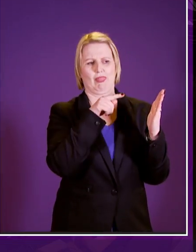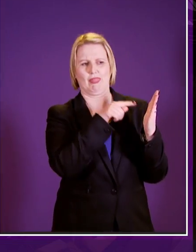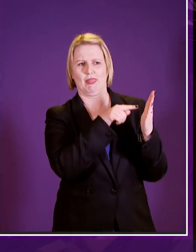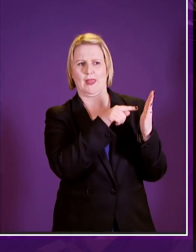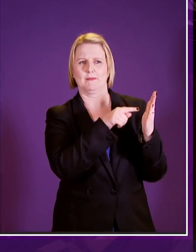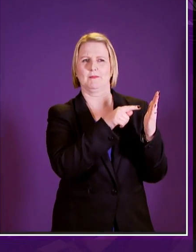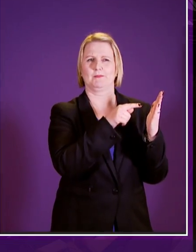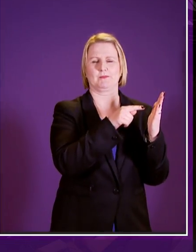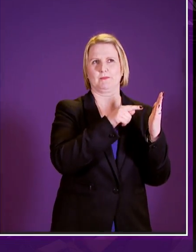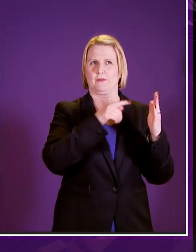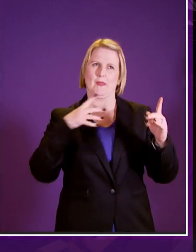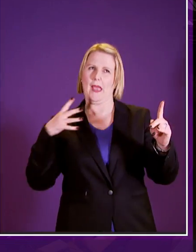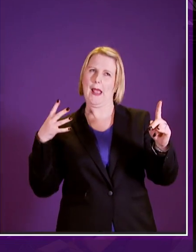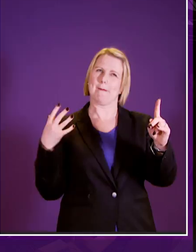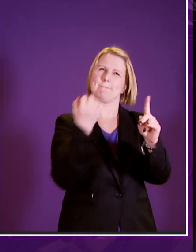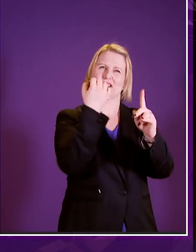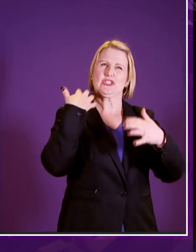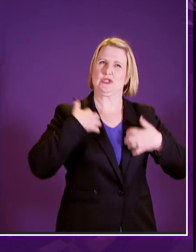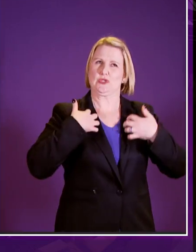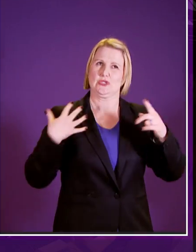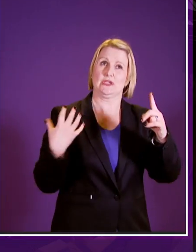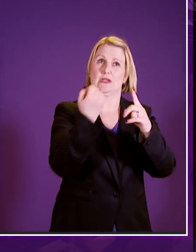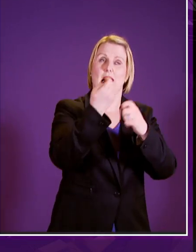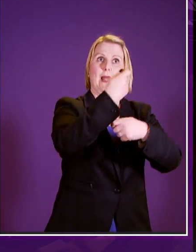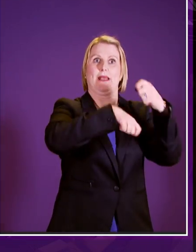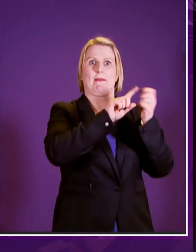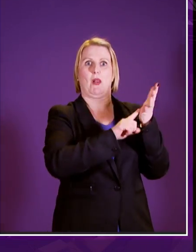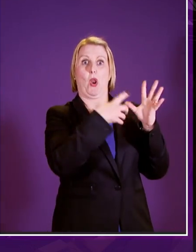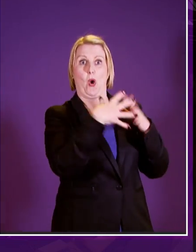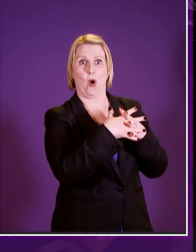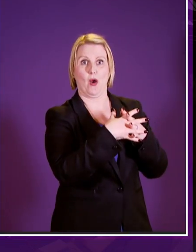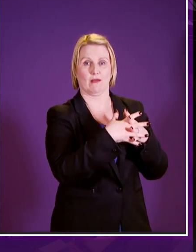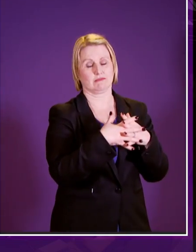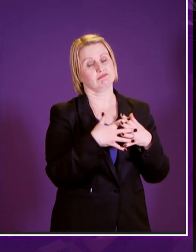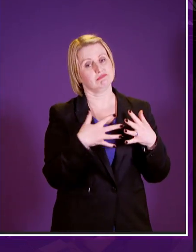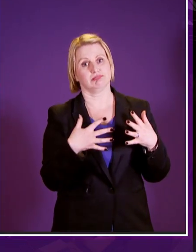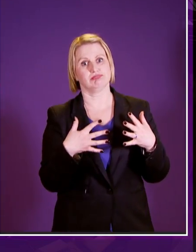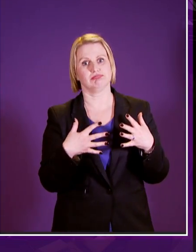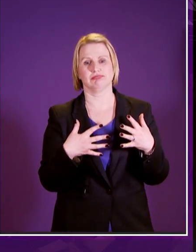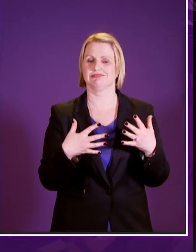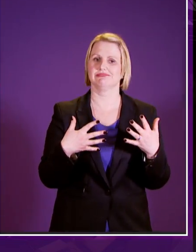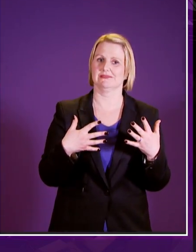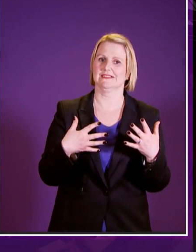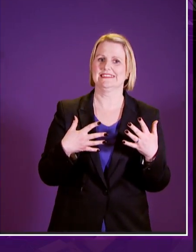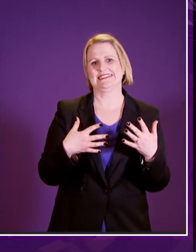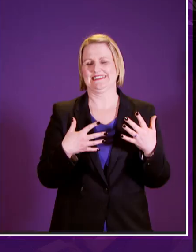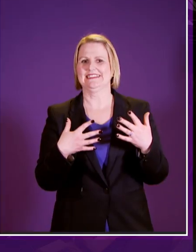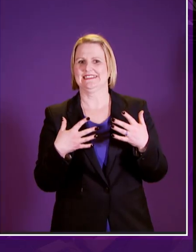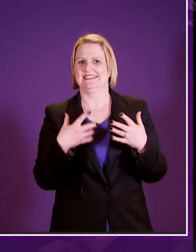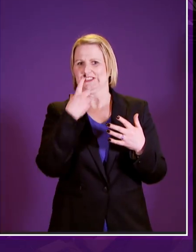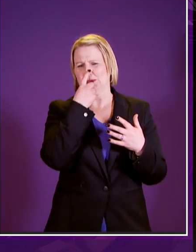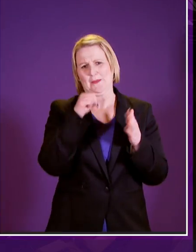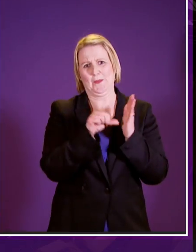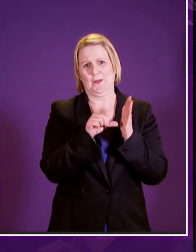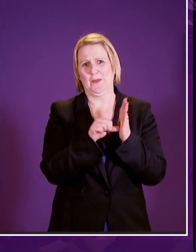political ambition uh into statute law did run some risks of unnecessary litigation as the